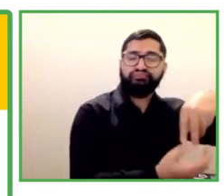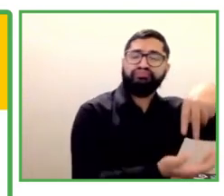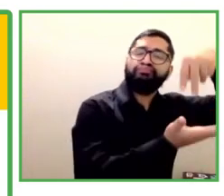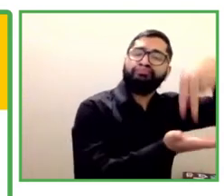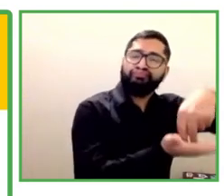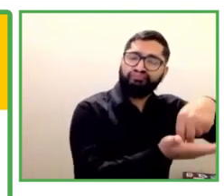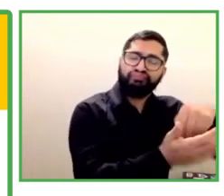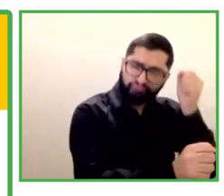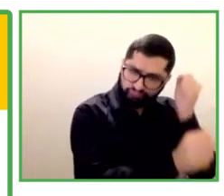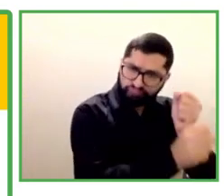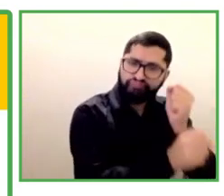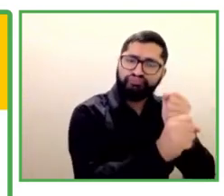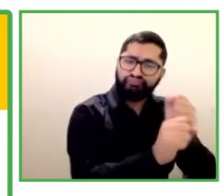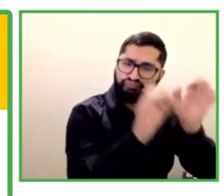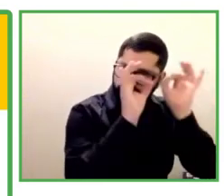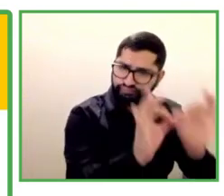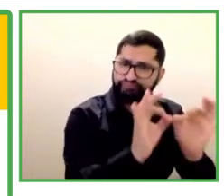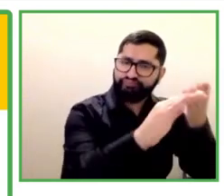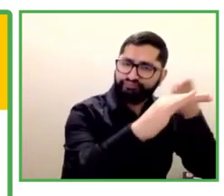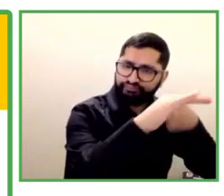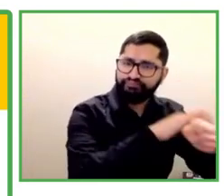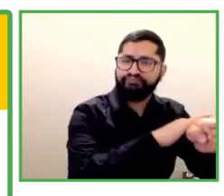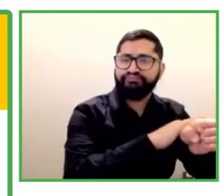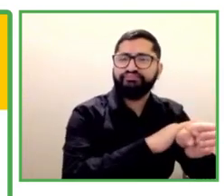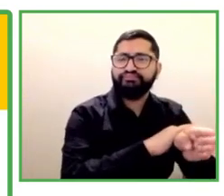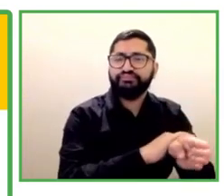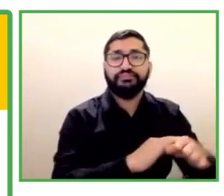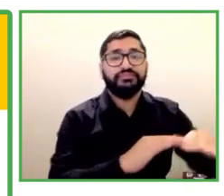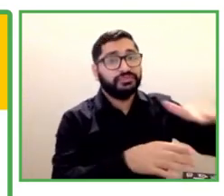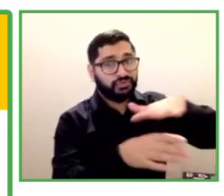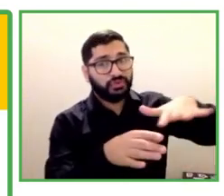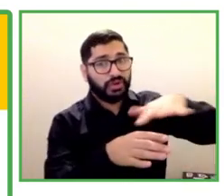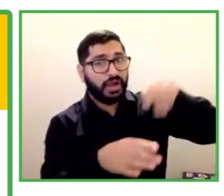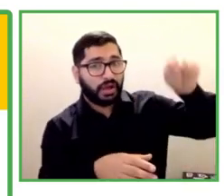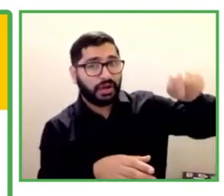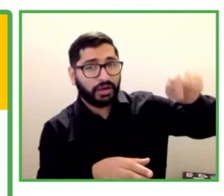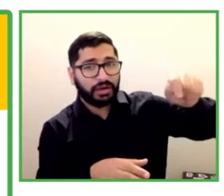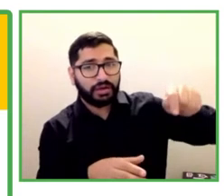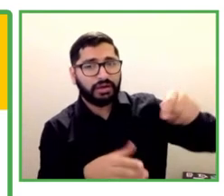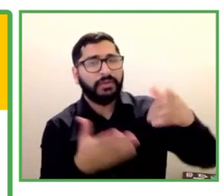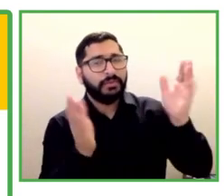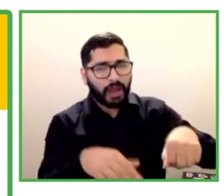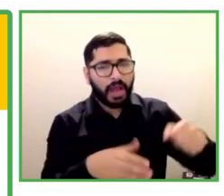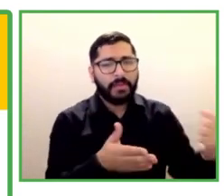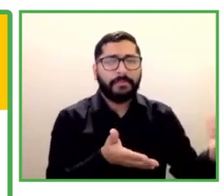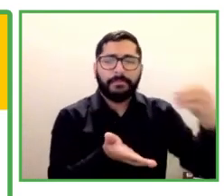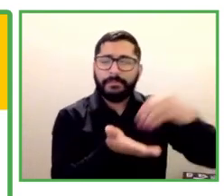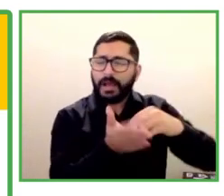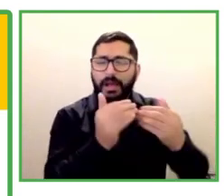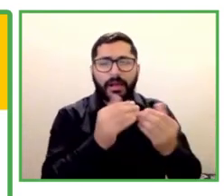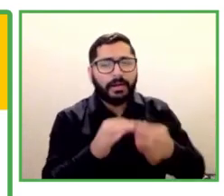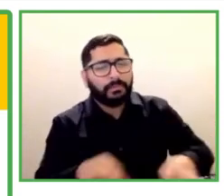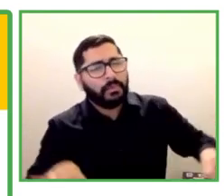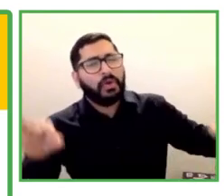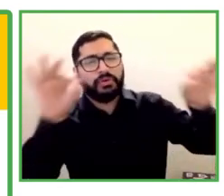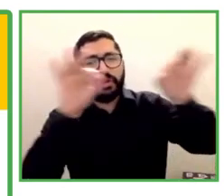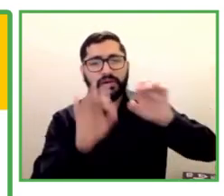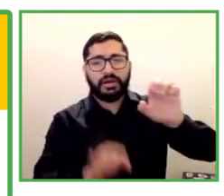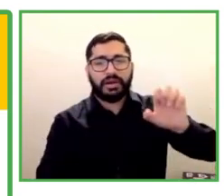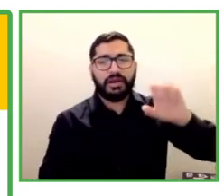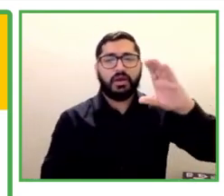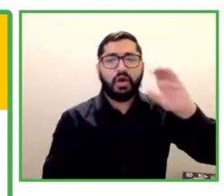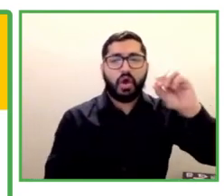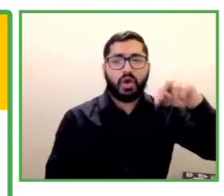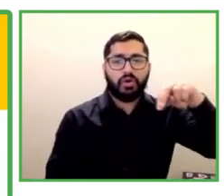the e-commerce. And we placed about 900 speech and hearing impaired in one company alone,